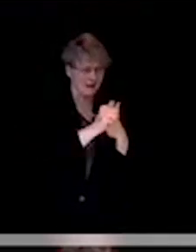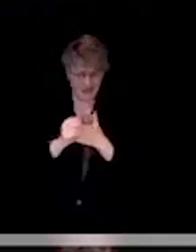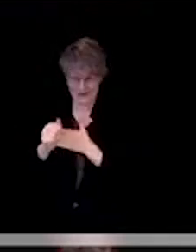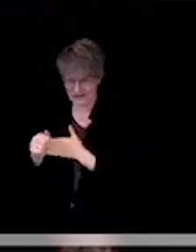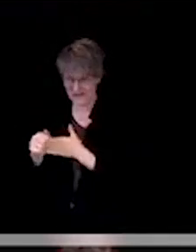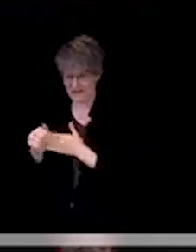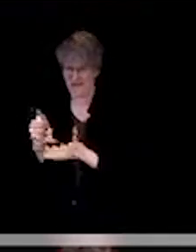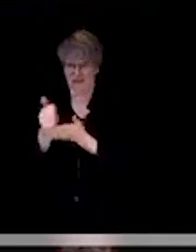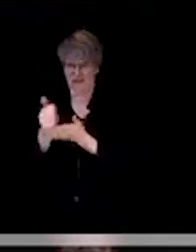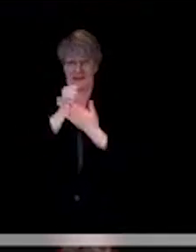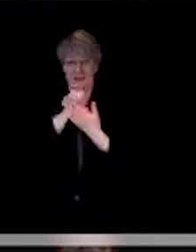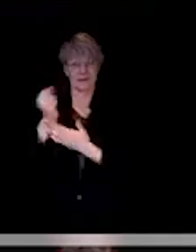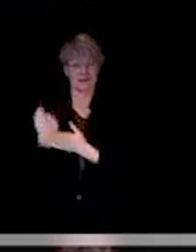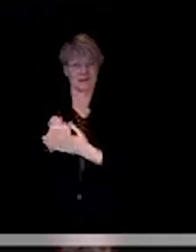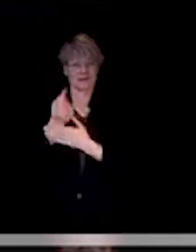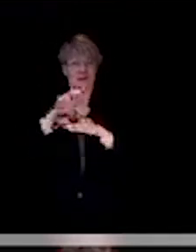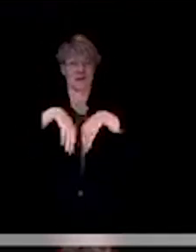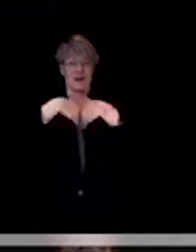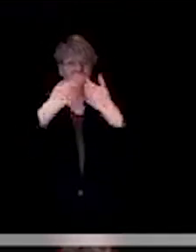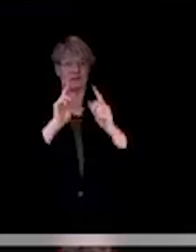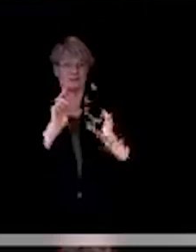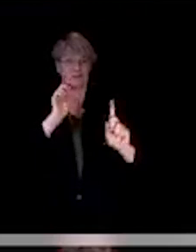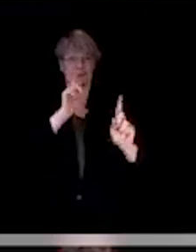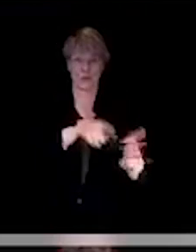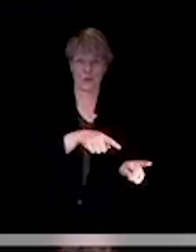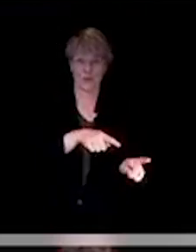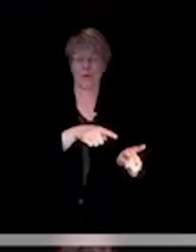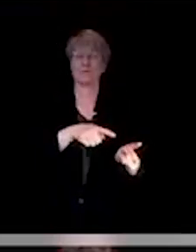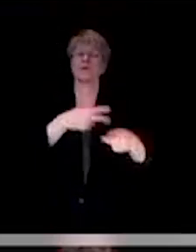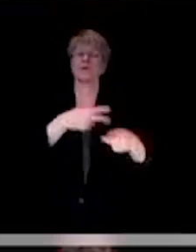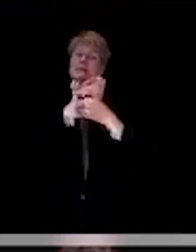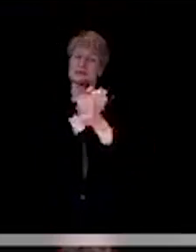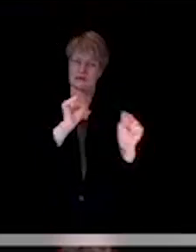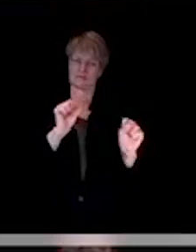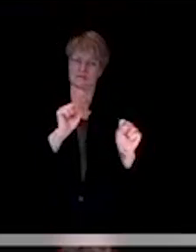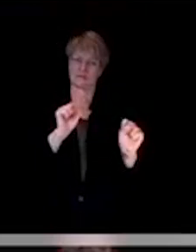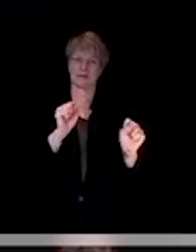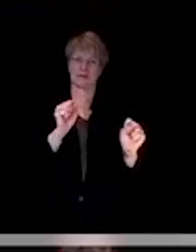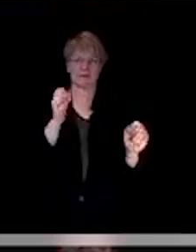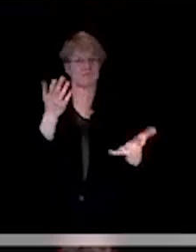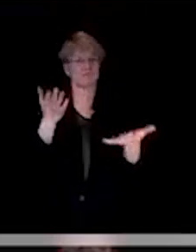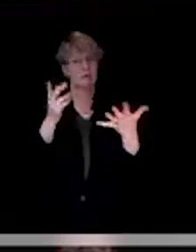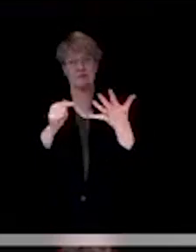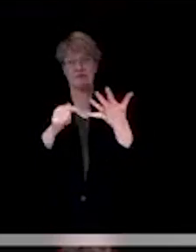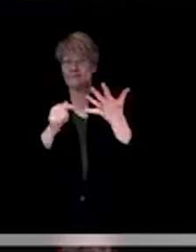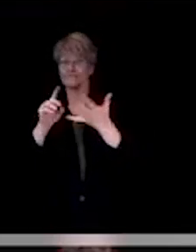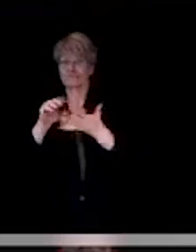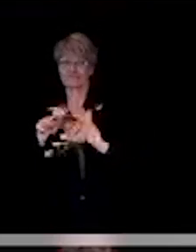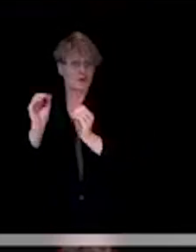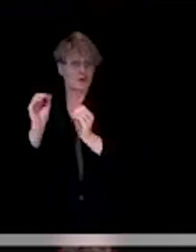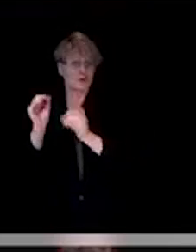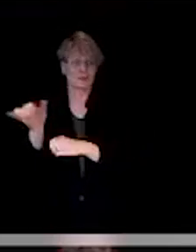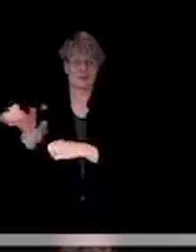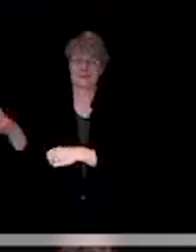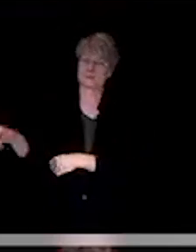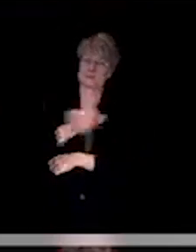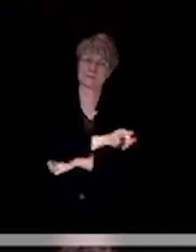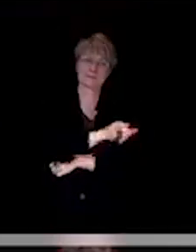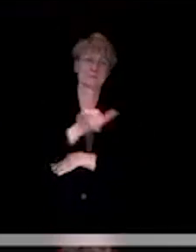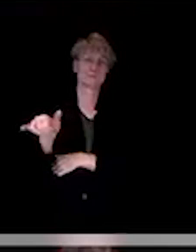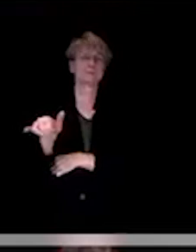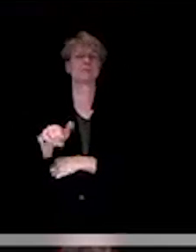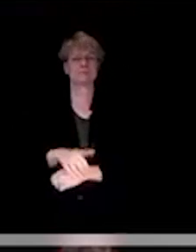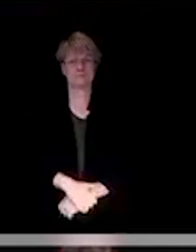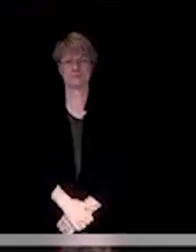in a safe manner. Whether you're going to your doctor's office, what have you. And so, we